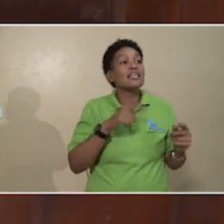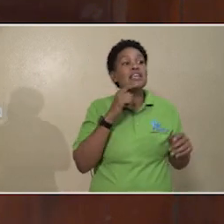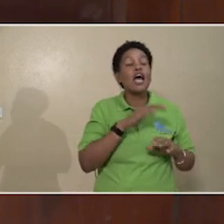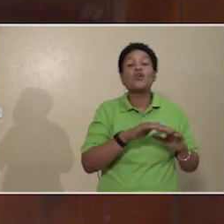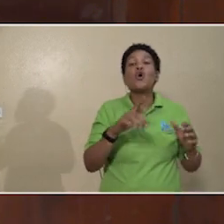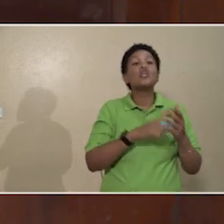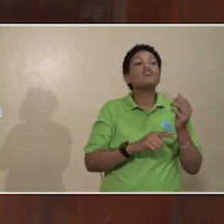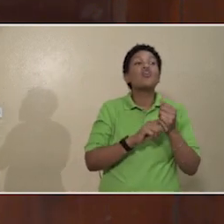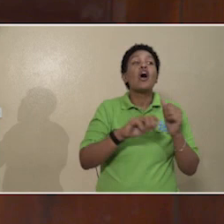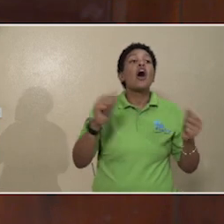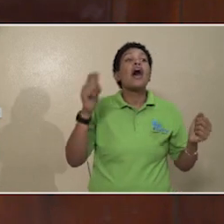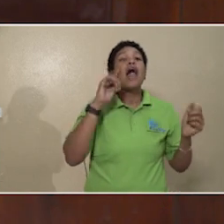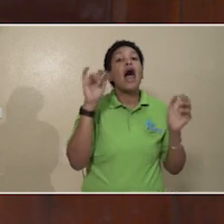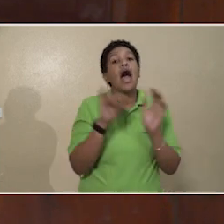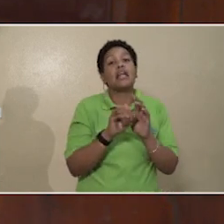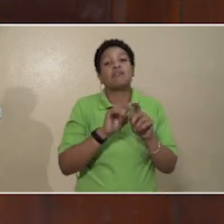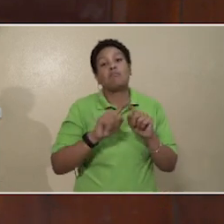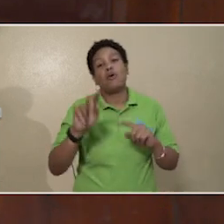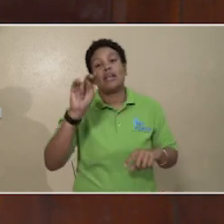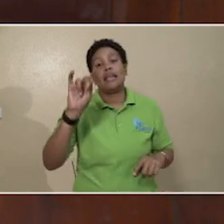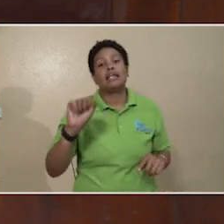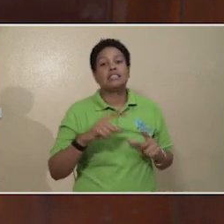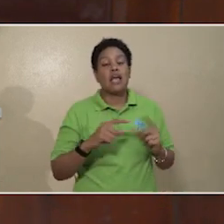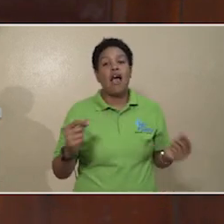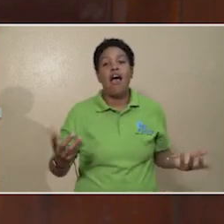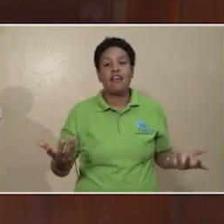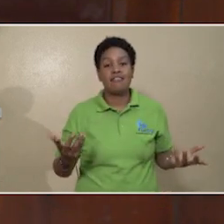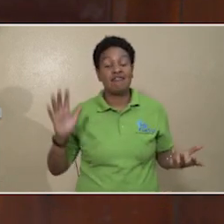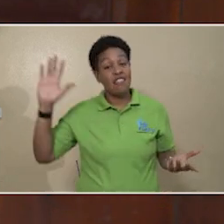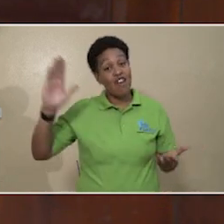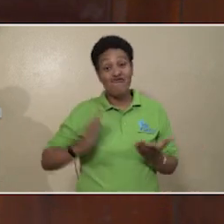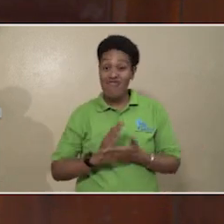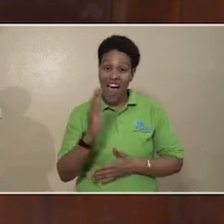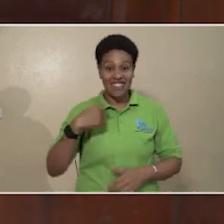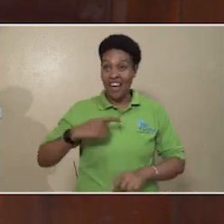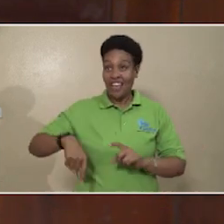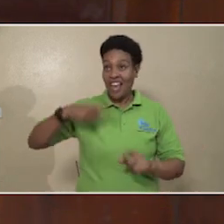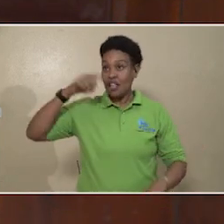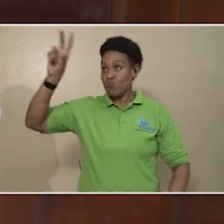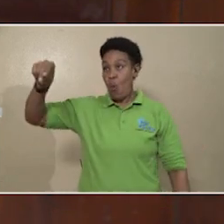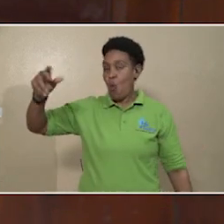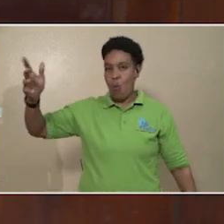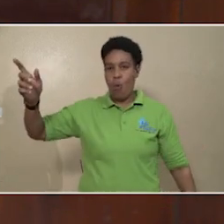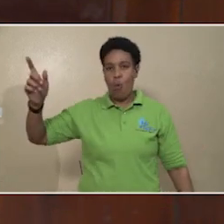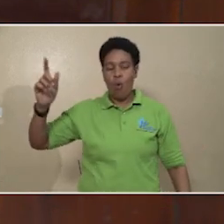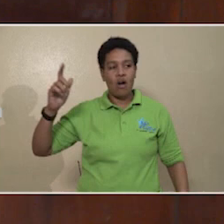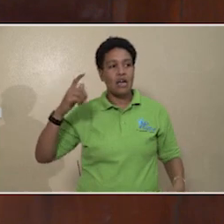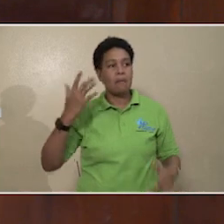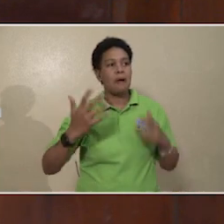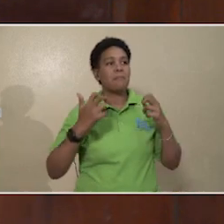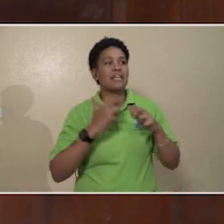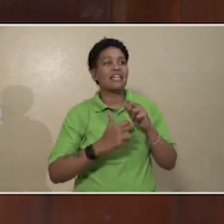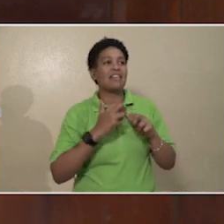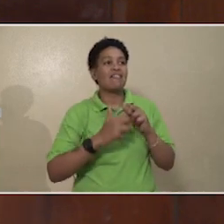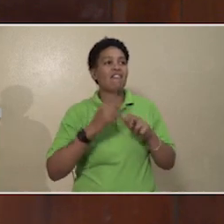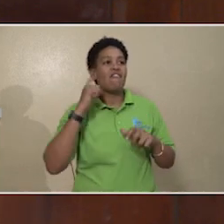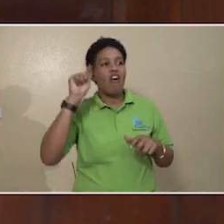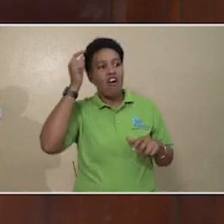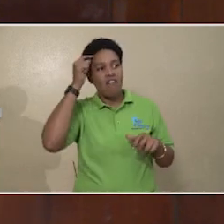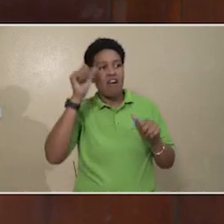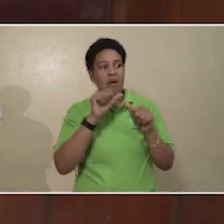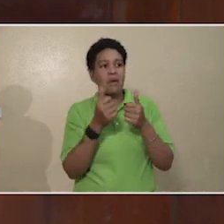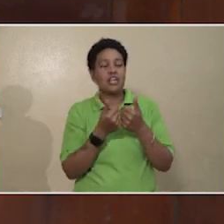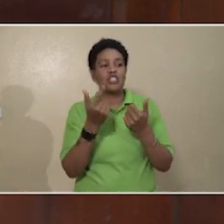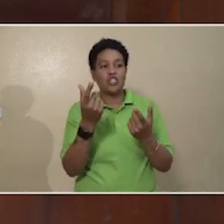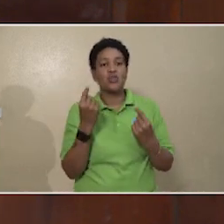identification, but the NIDS card, and that is their right. It might be difficult for a government agency to